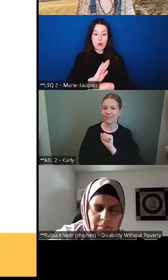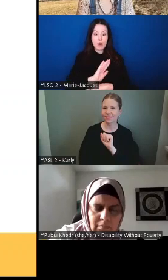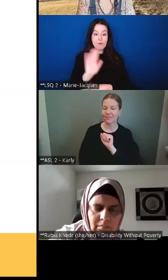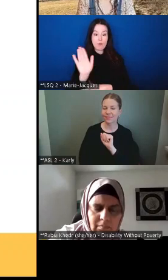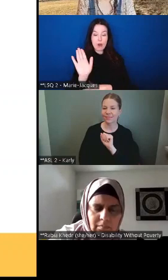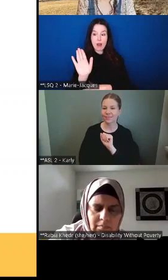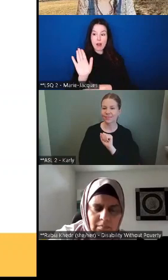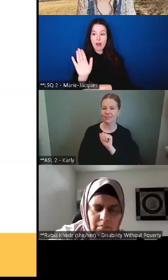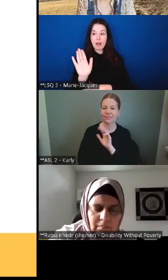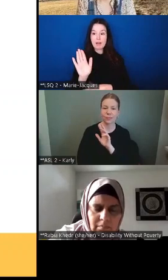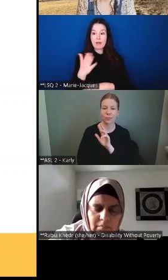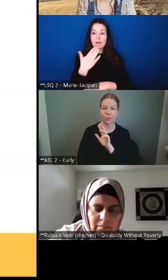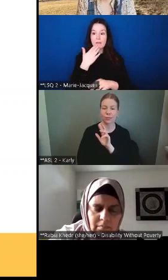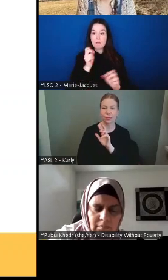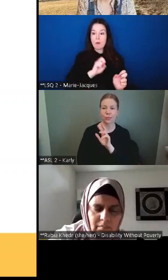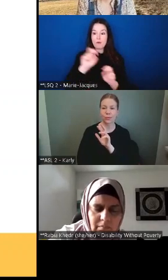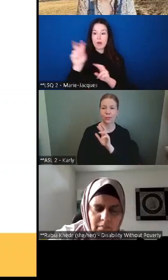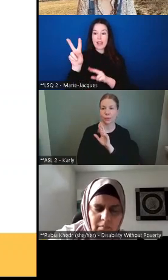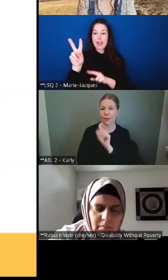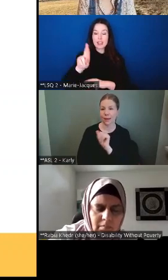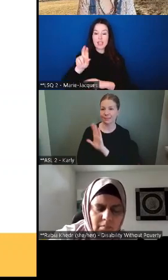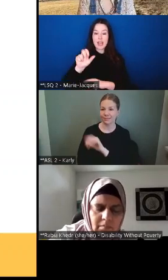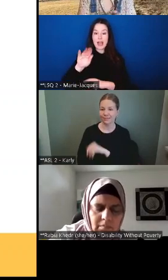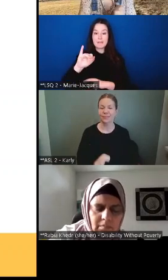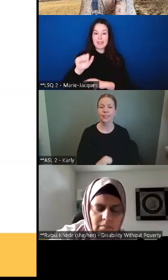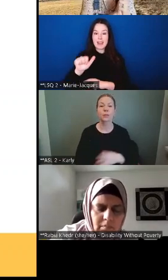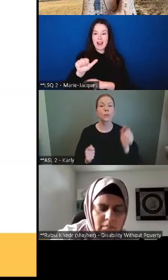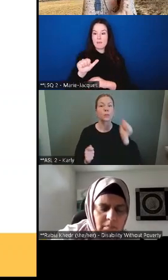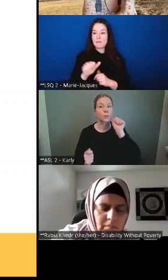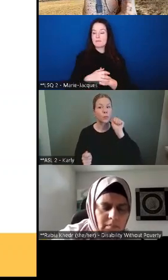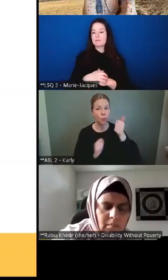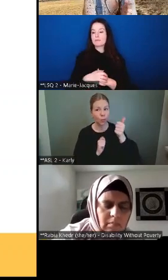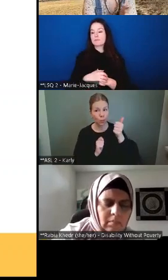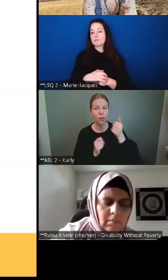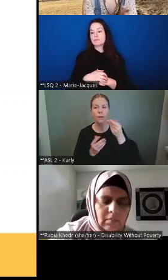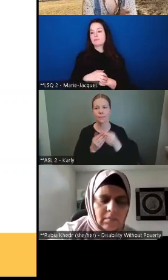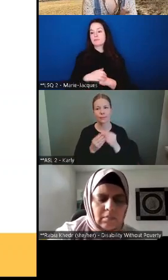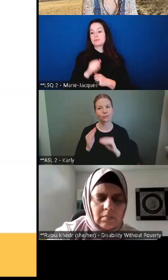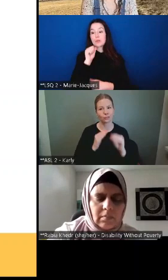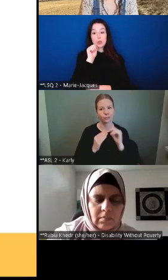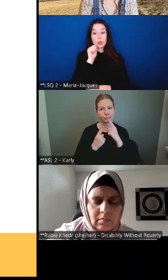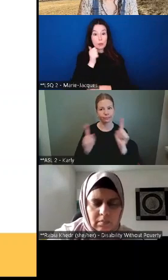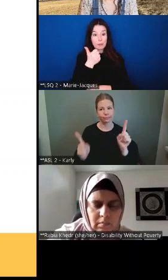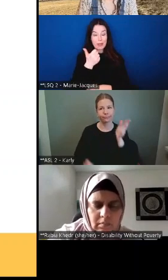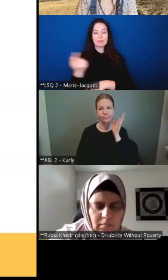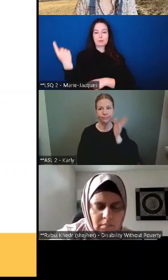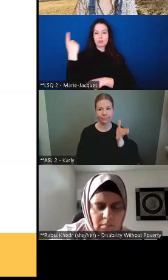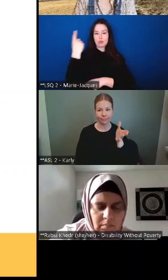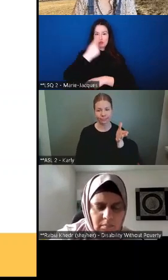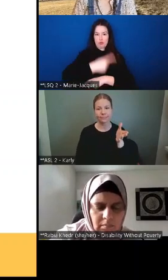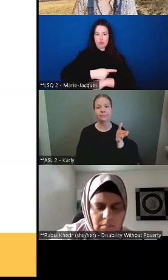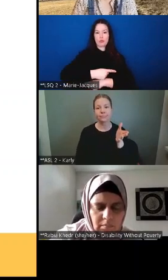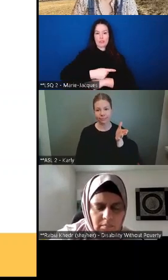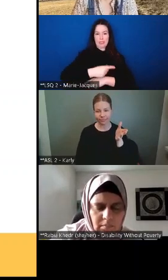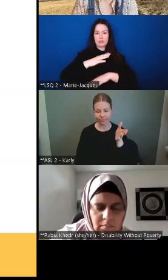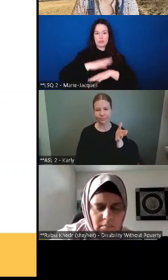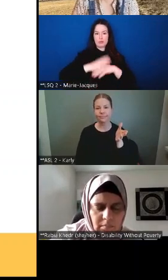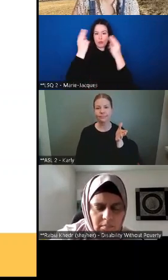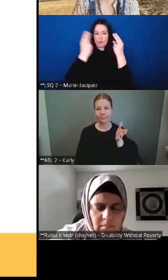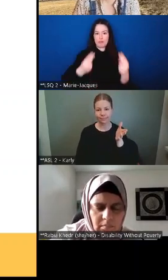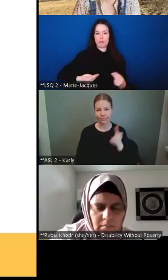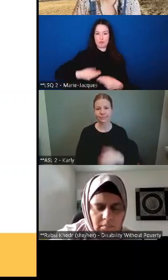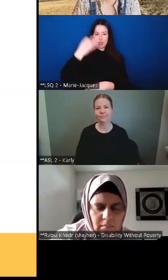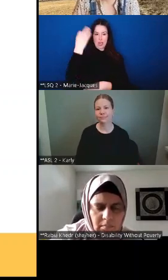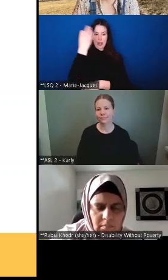so tomorrow is budget day our hope is that we're going to see